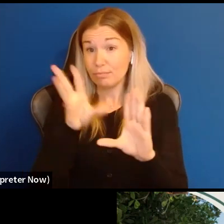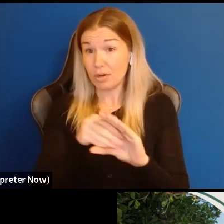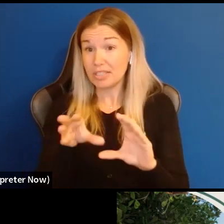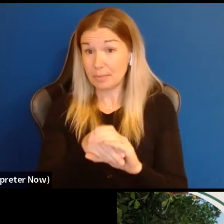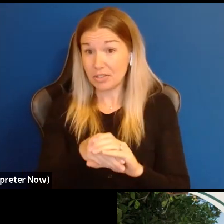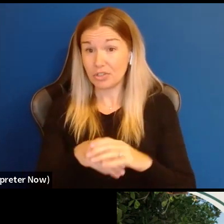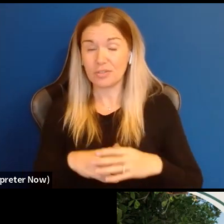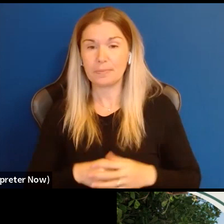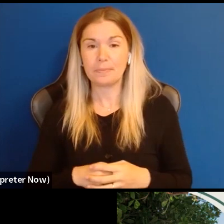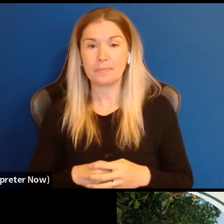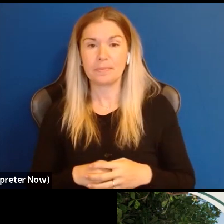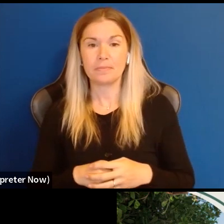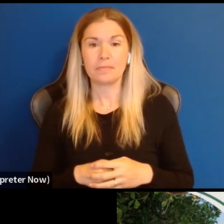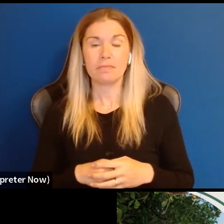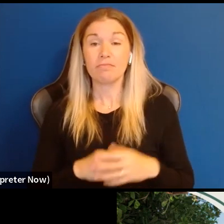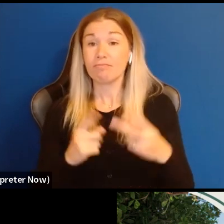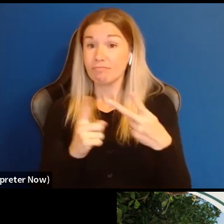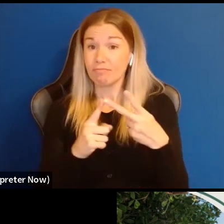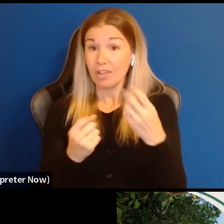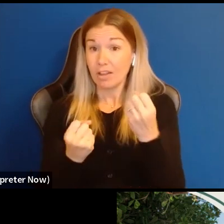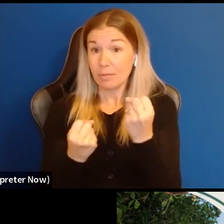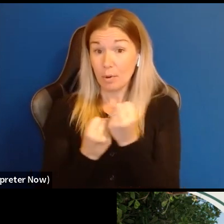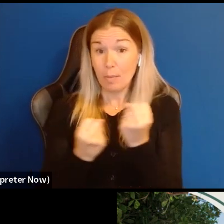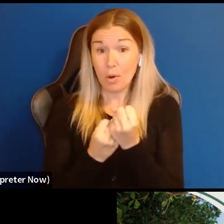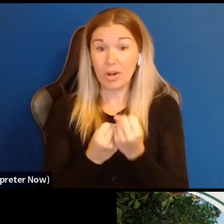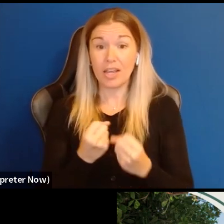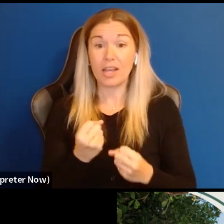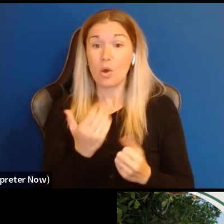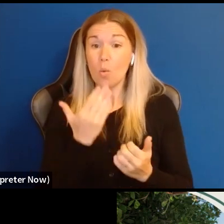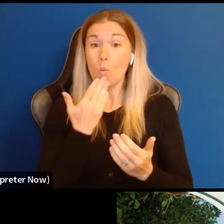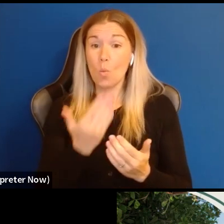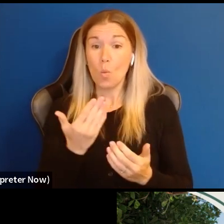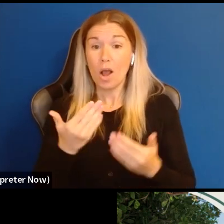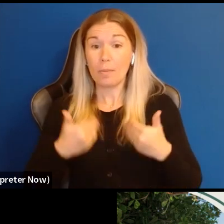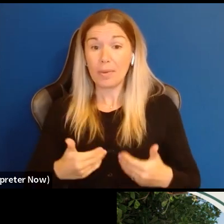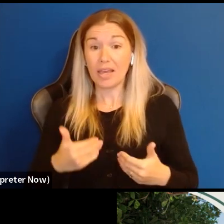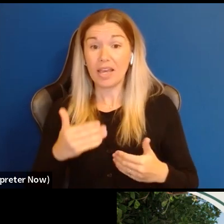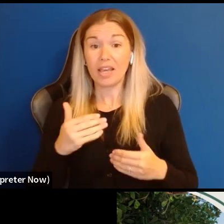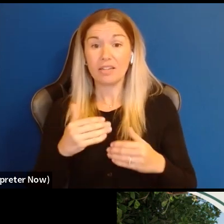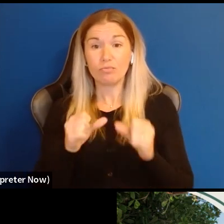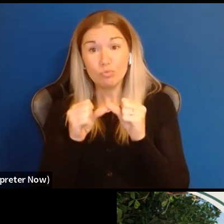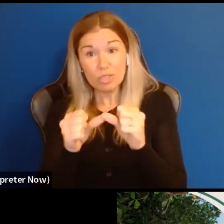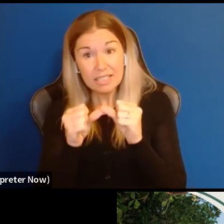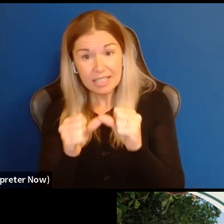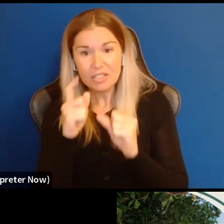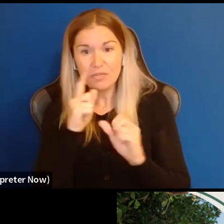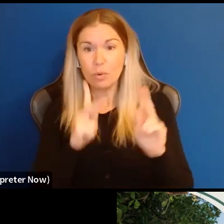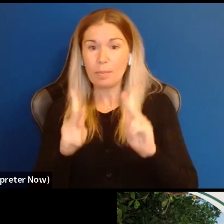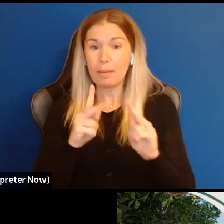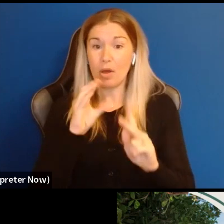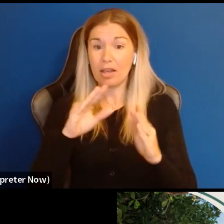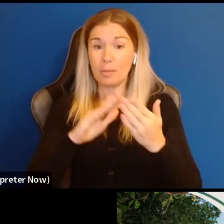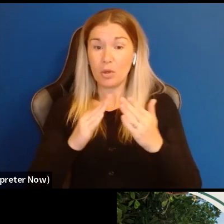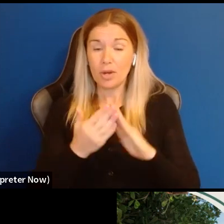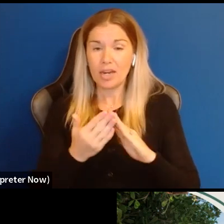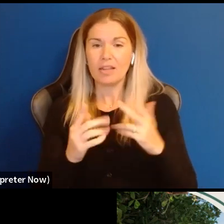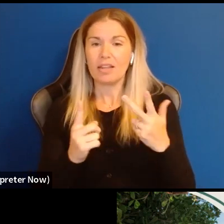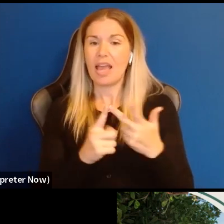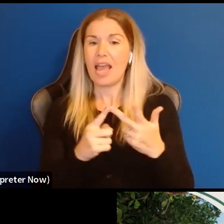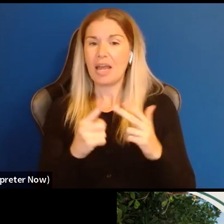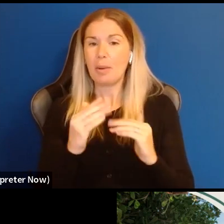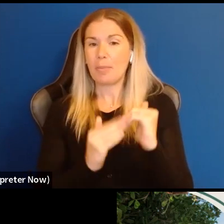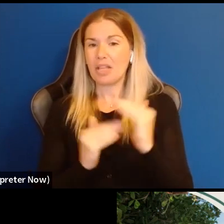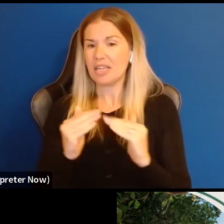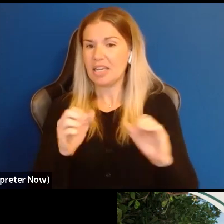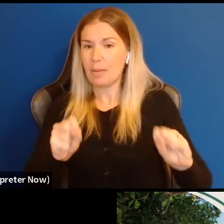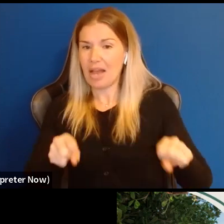It's also about promoting the well-being and resilience of people and communities and building the capacity and infrastructure of the